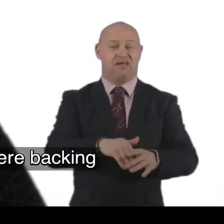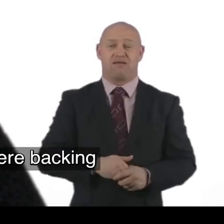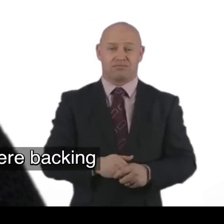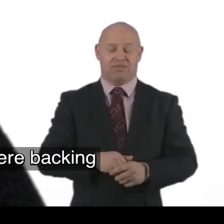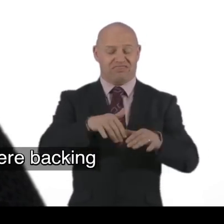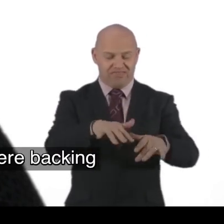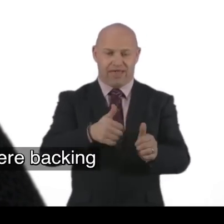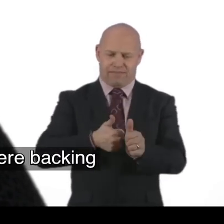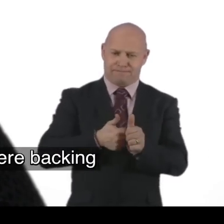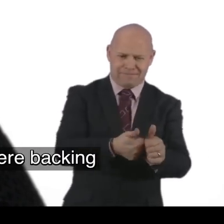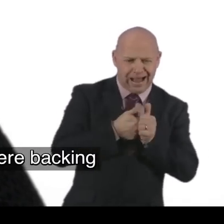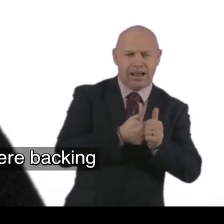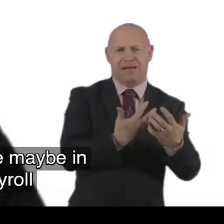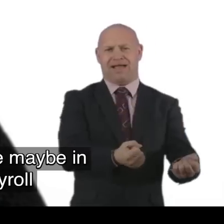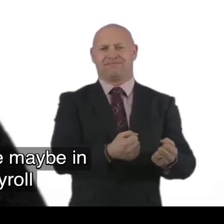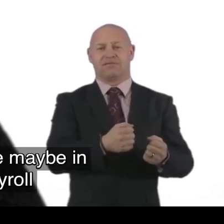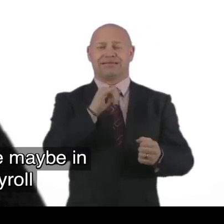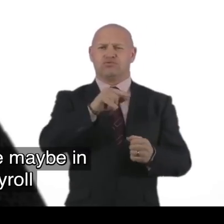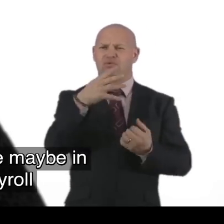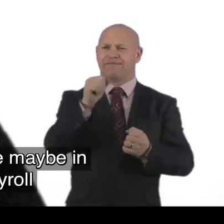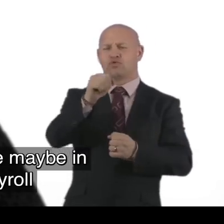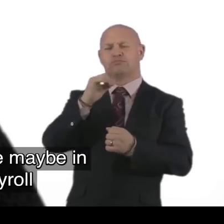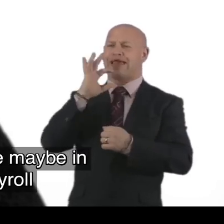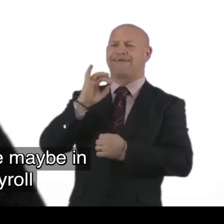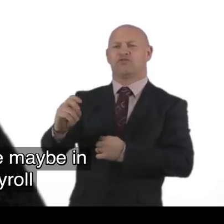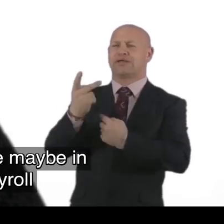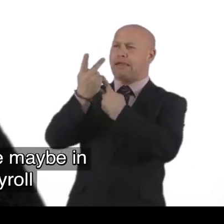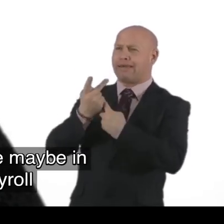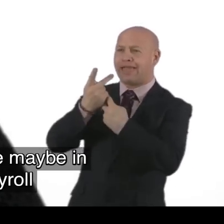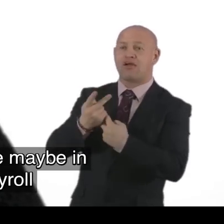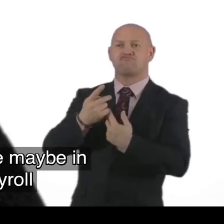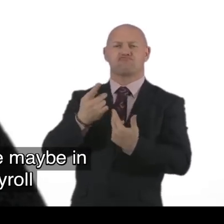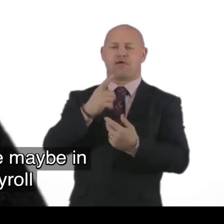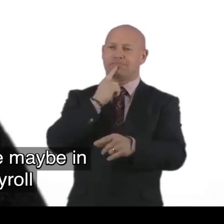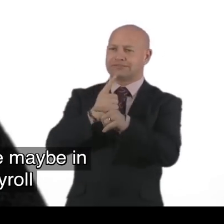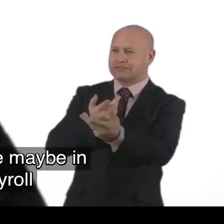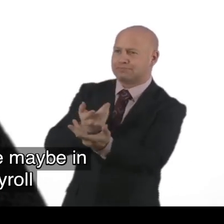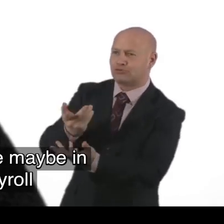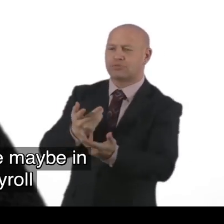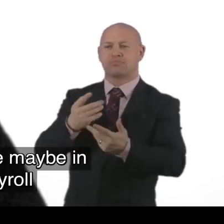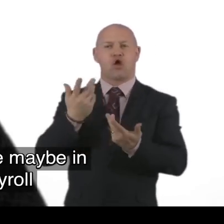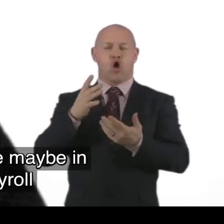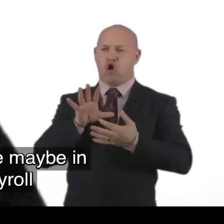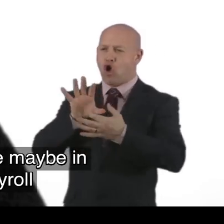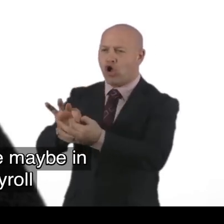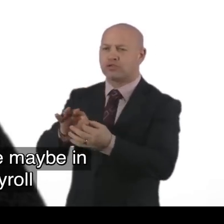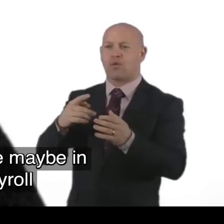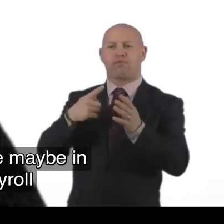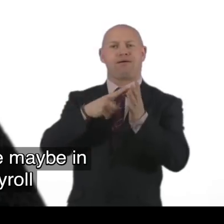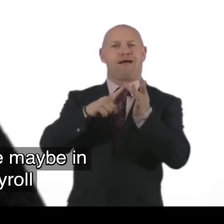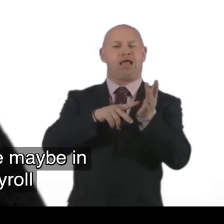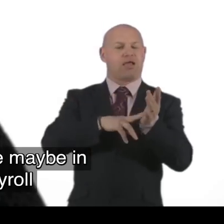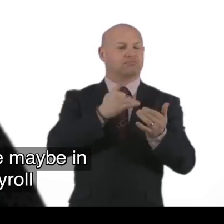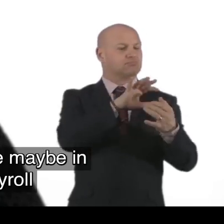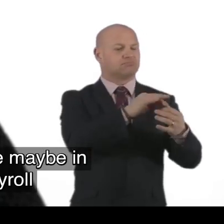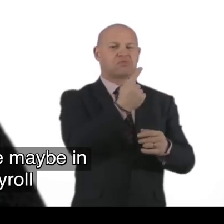That they are there. Backing you up. And yes. You've got your. Day to day. Carers. And. You're only maybe speaking to someone. Or